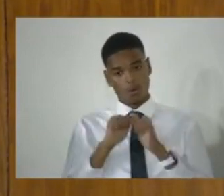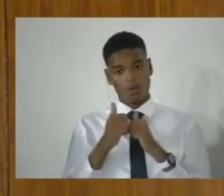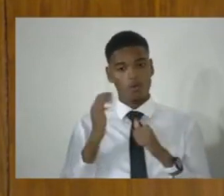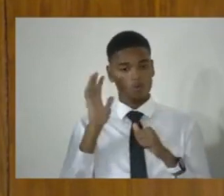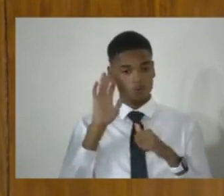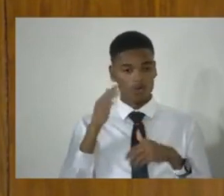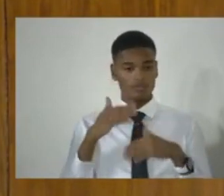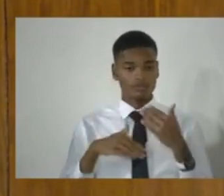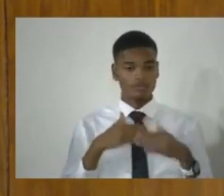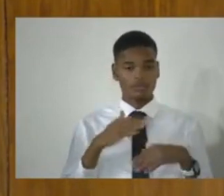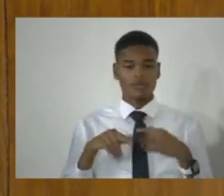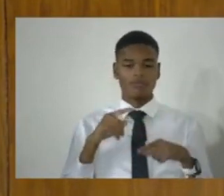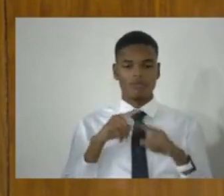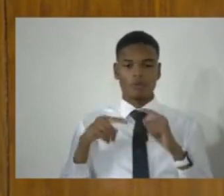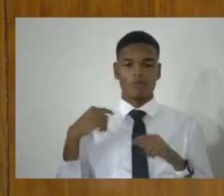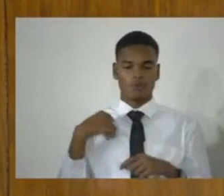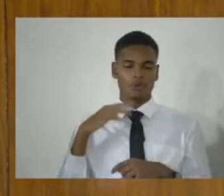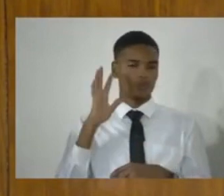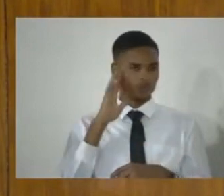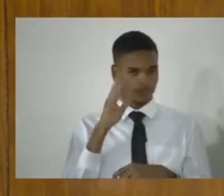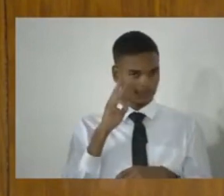additional work. But, we will see.